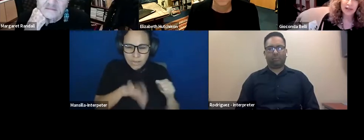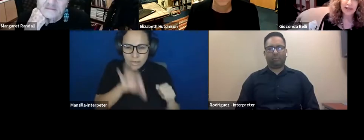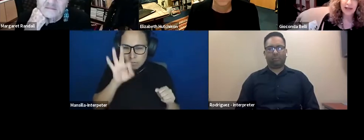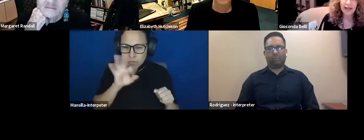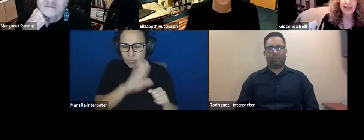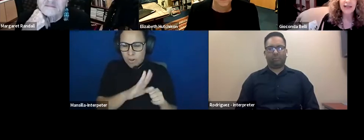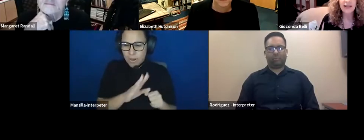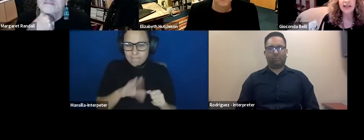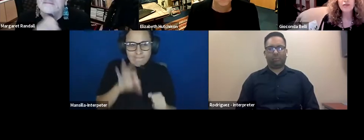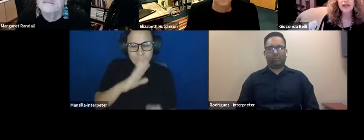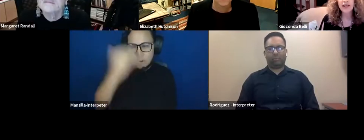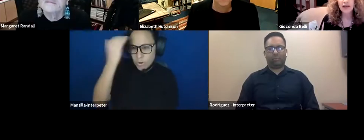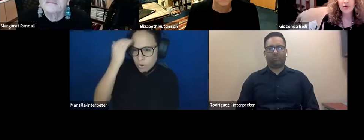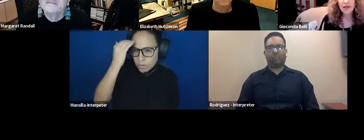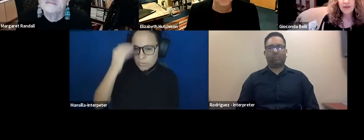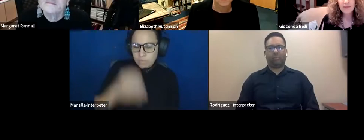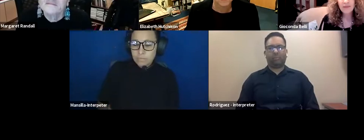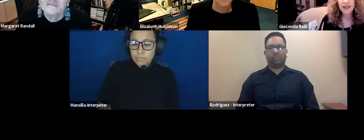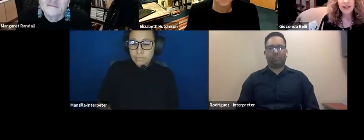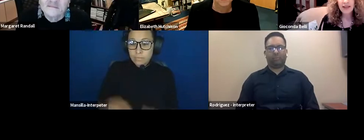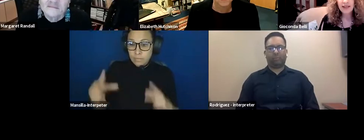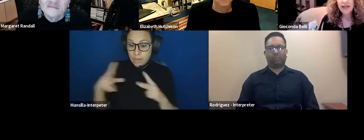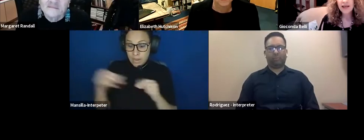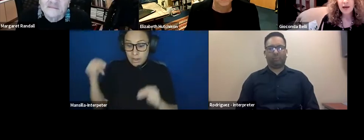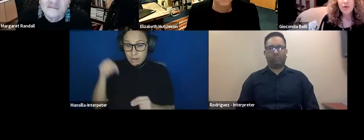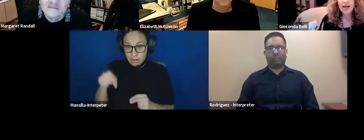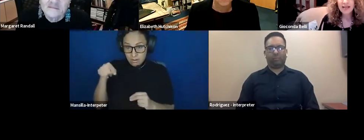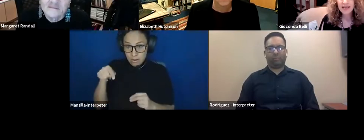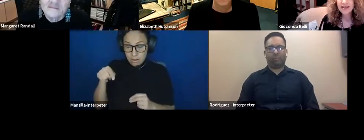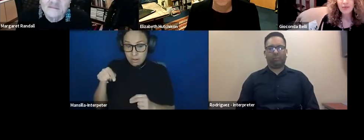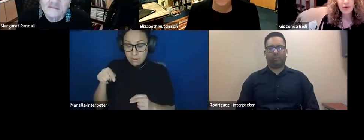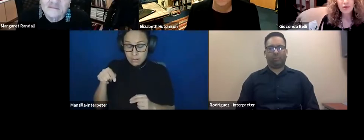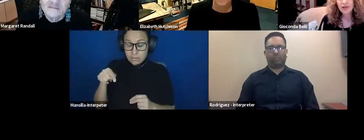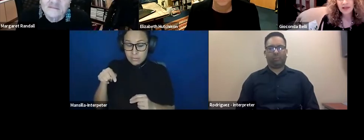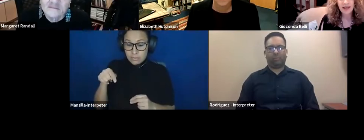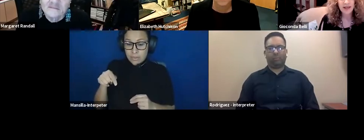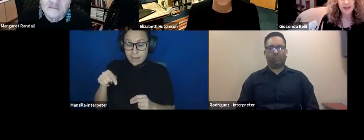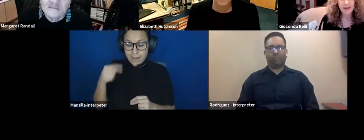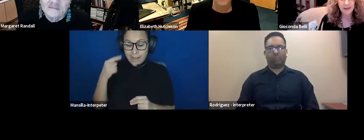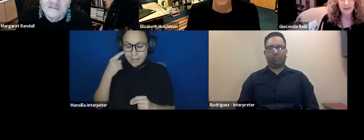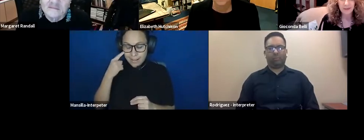consciousness, and in the case of Nicaragua, I think Nicaragua has the most